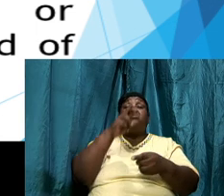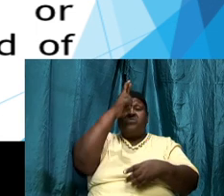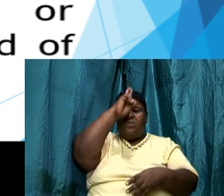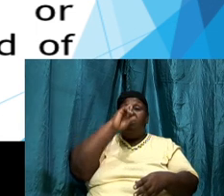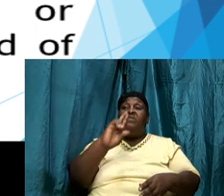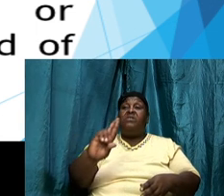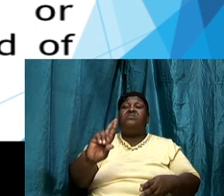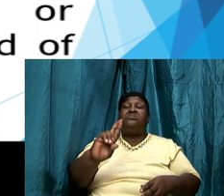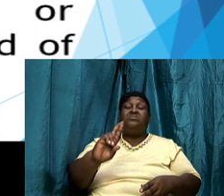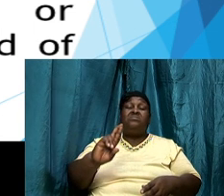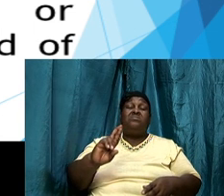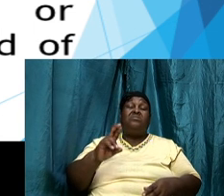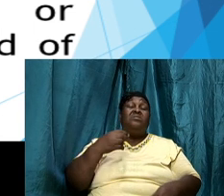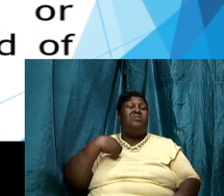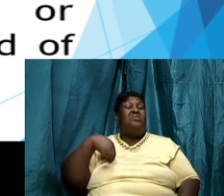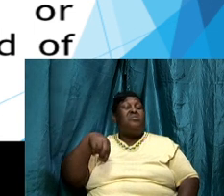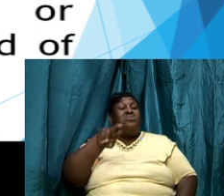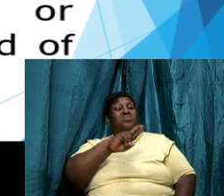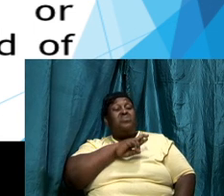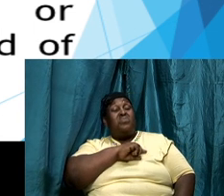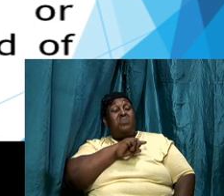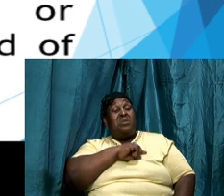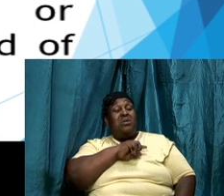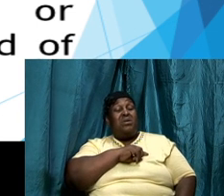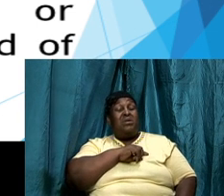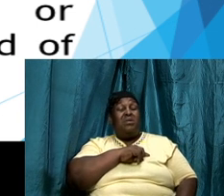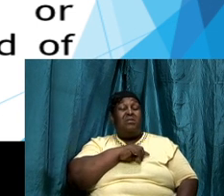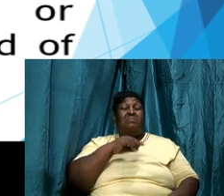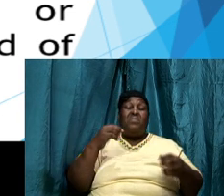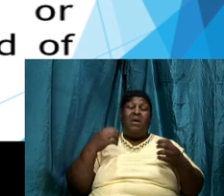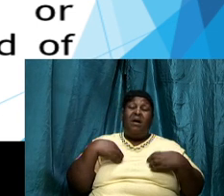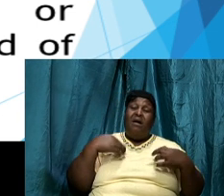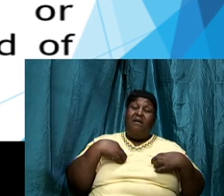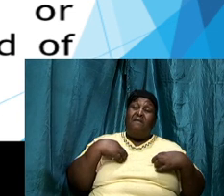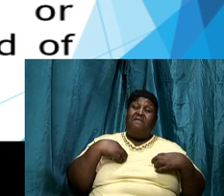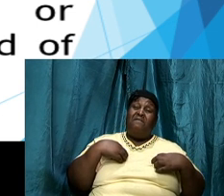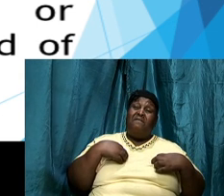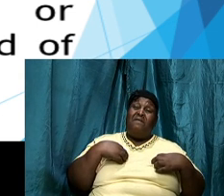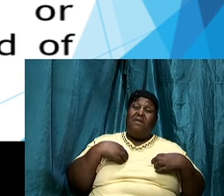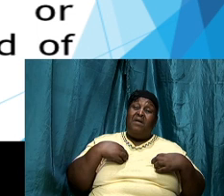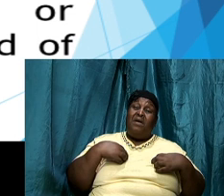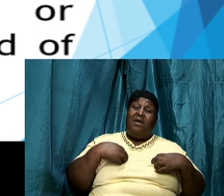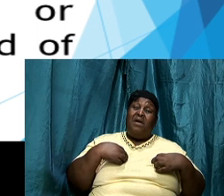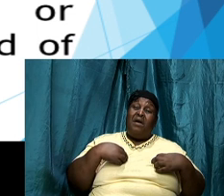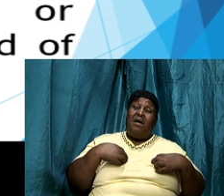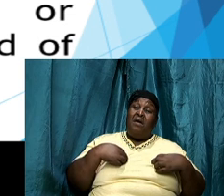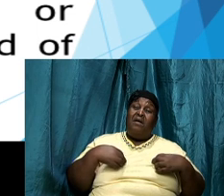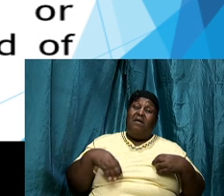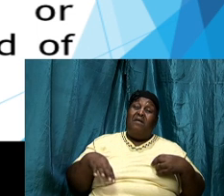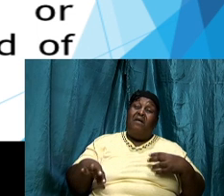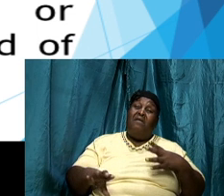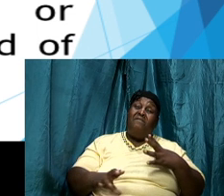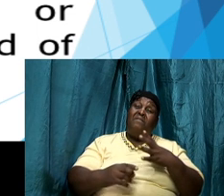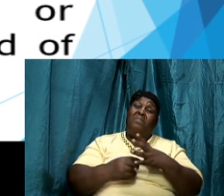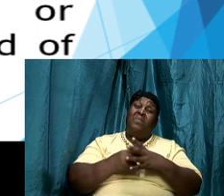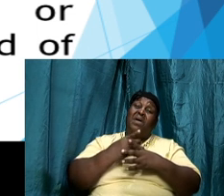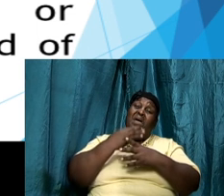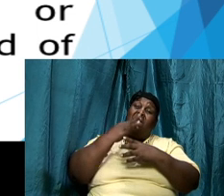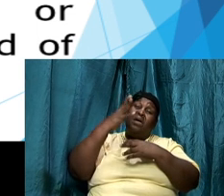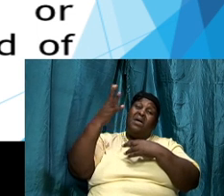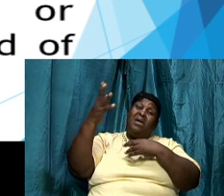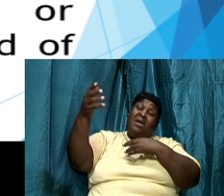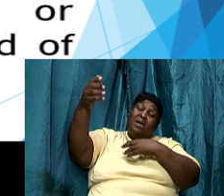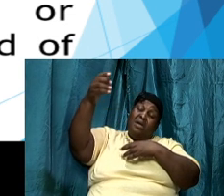we have a reservoir that can be poured into our